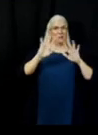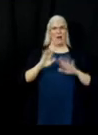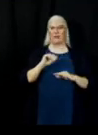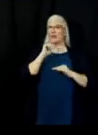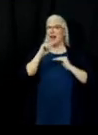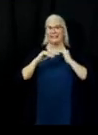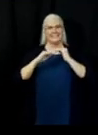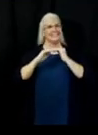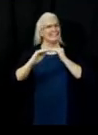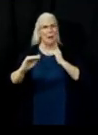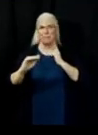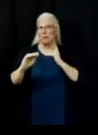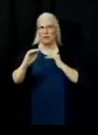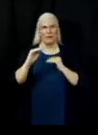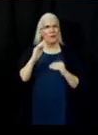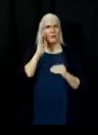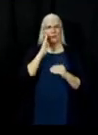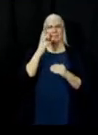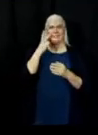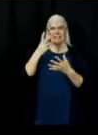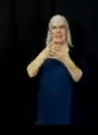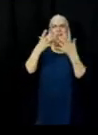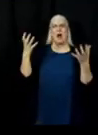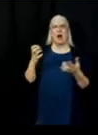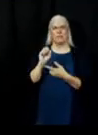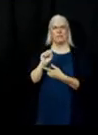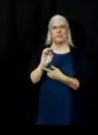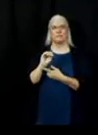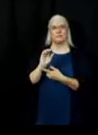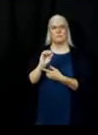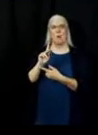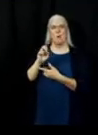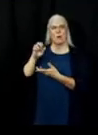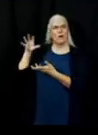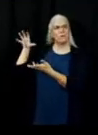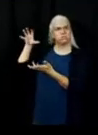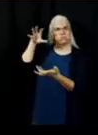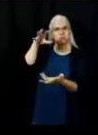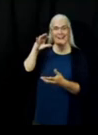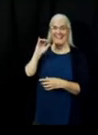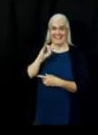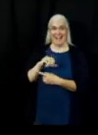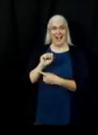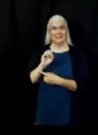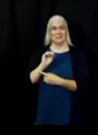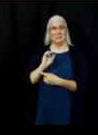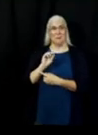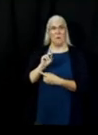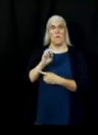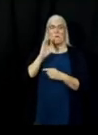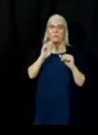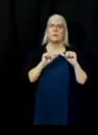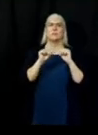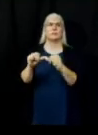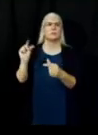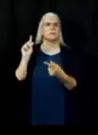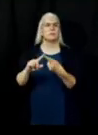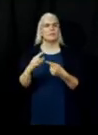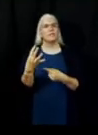that smoke go up in the air today. And those conditions are probably going to last at least through Friday going into Saturday.